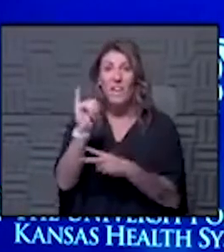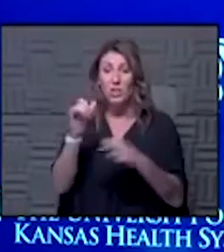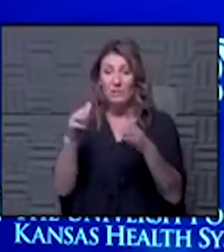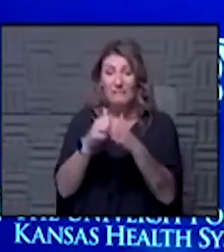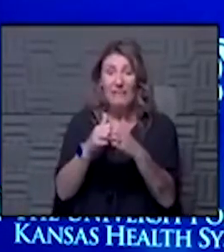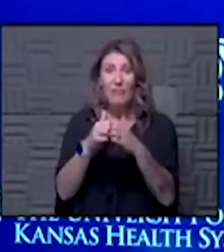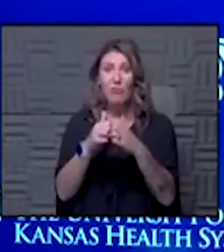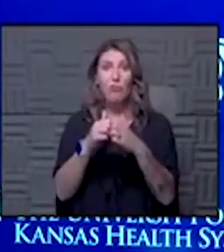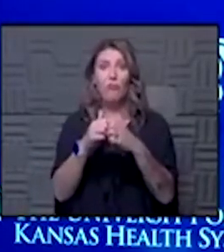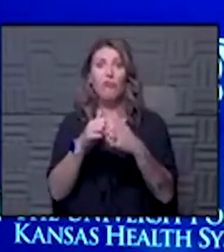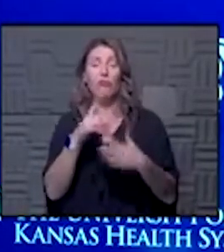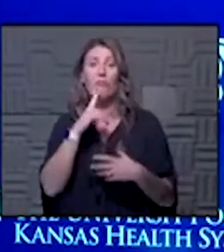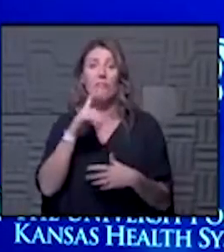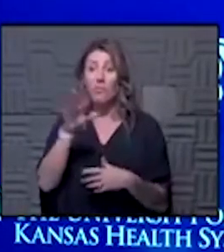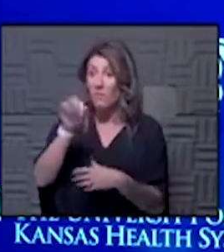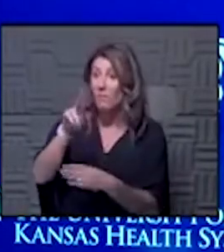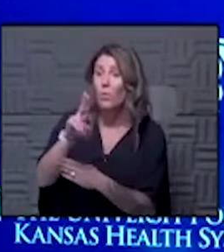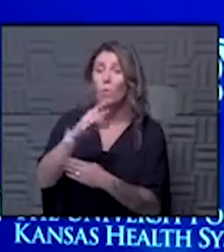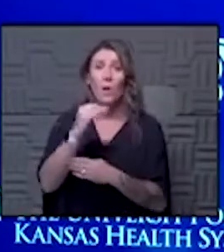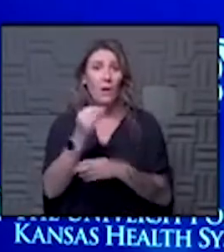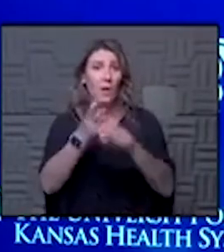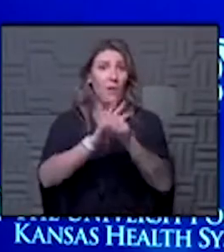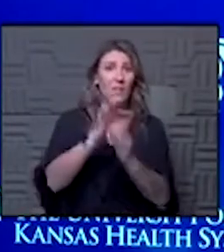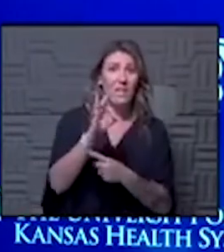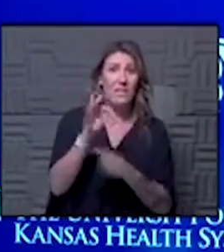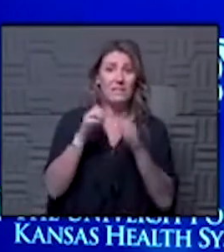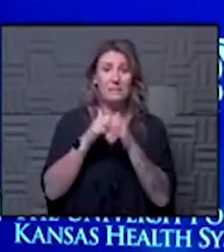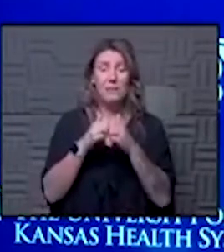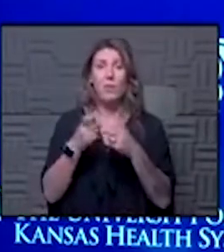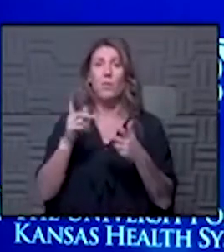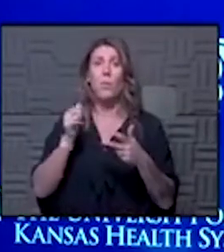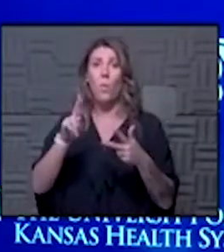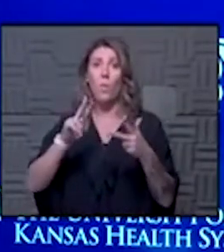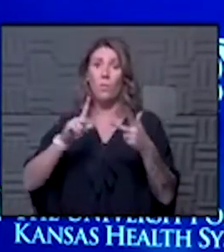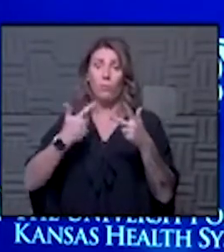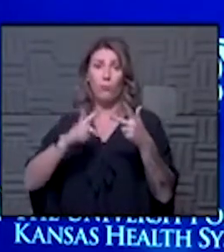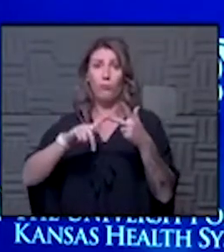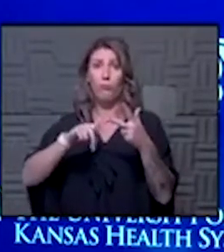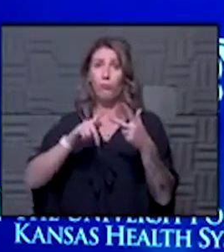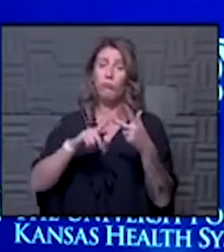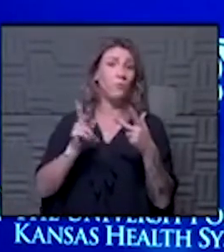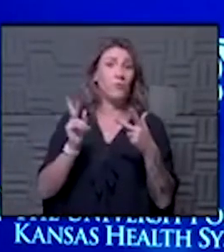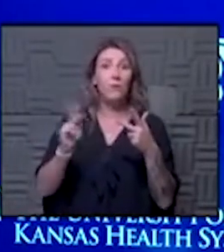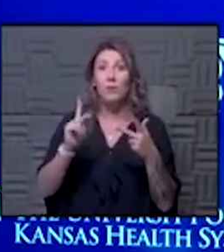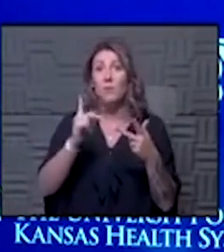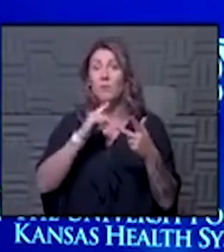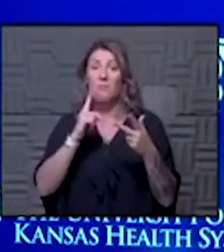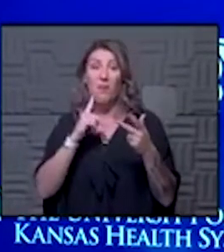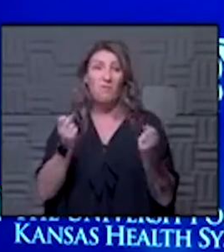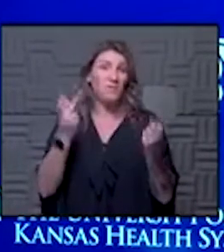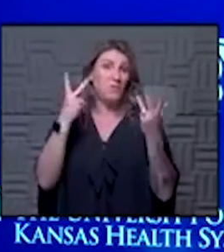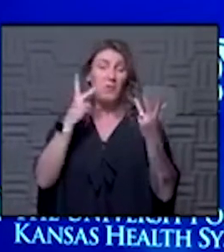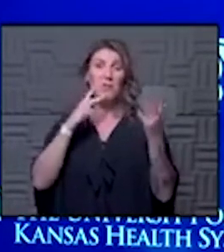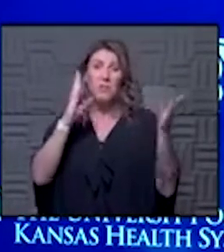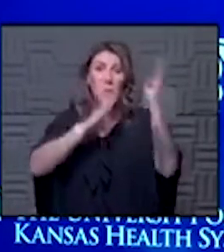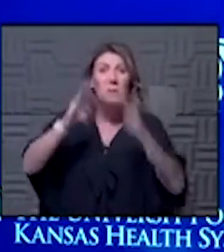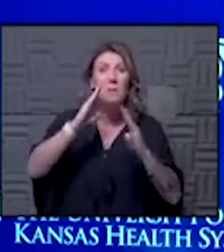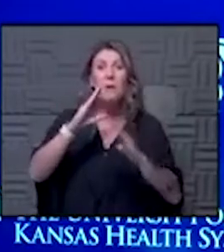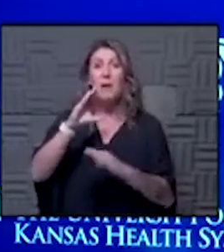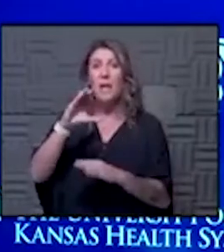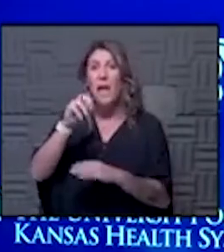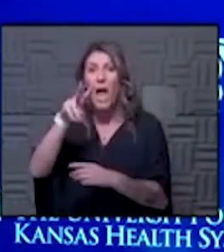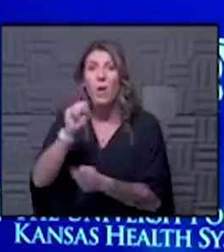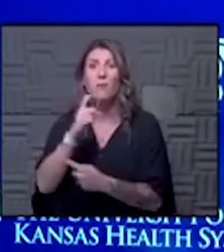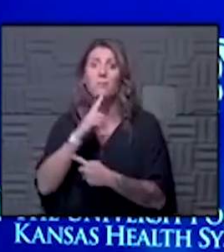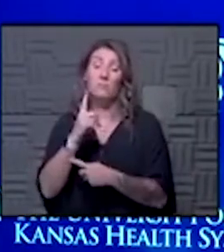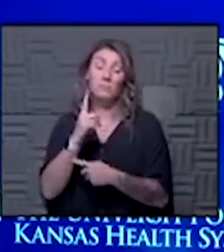which we suspect is going to be a bad combination or see people just get as I said earlier there's gonna have too much cows they're just gonna quit trying I think